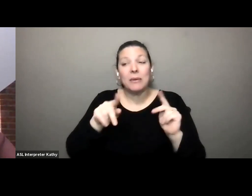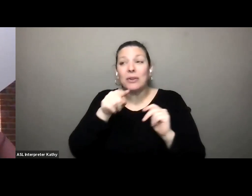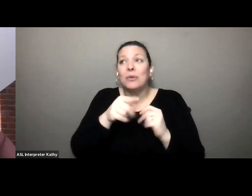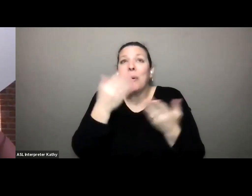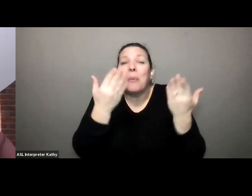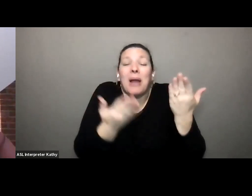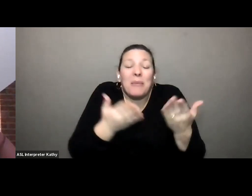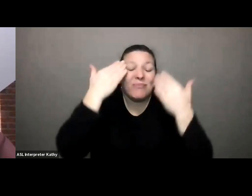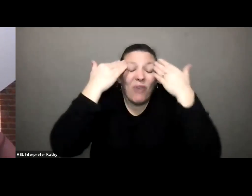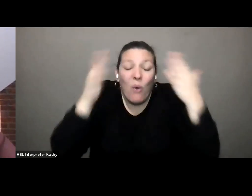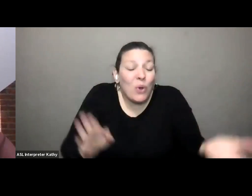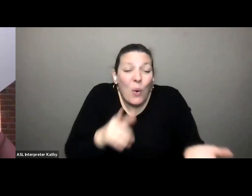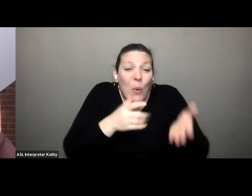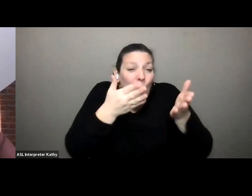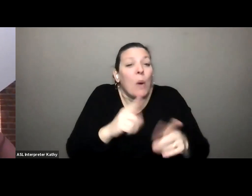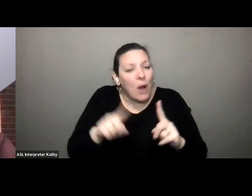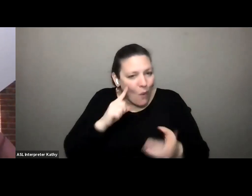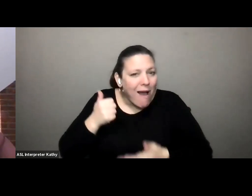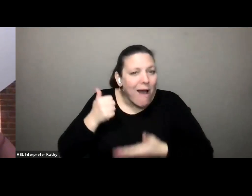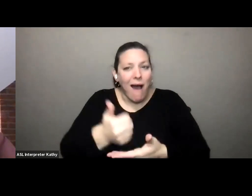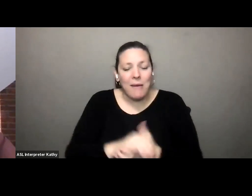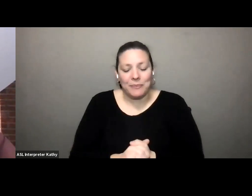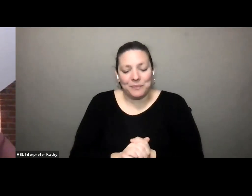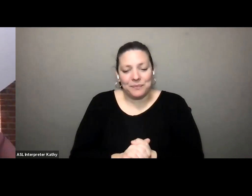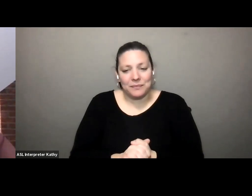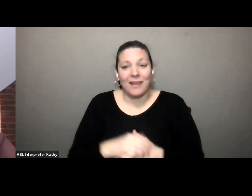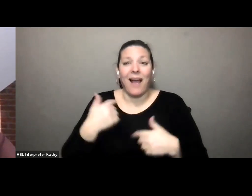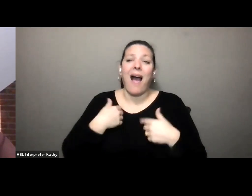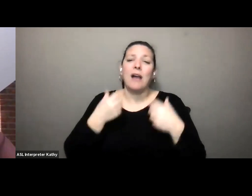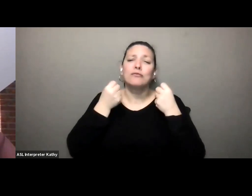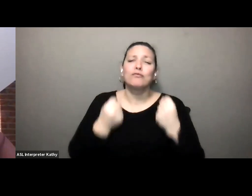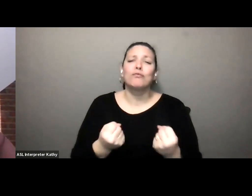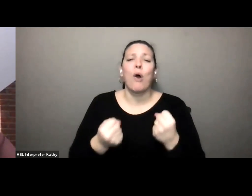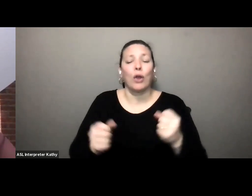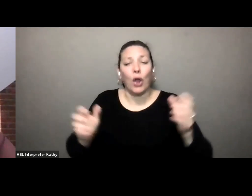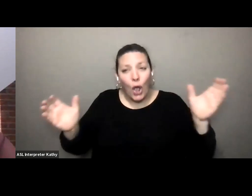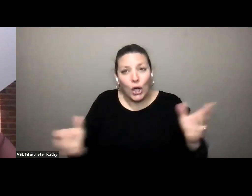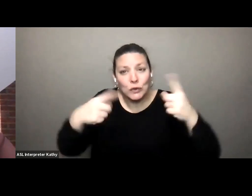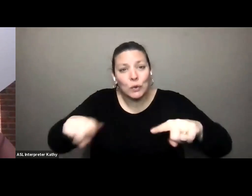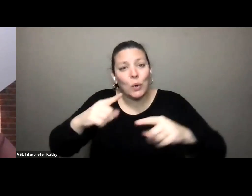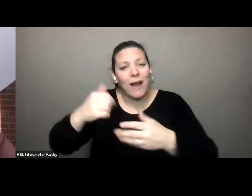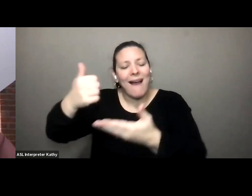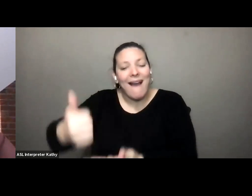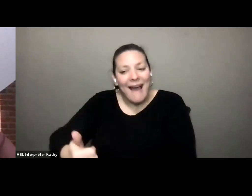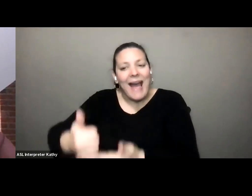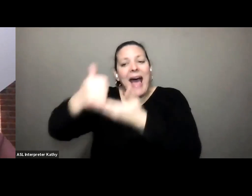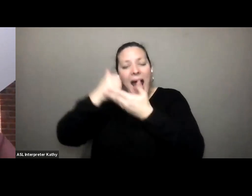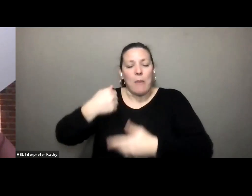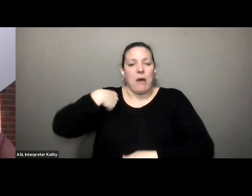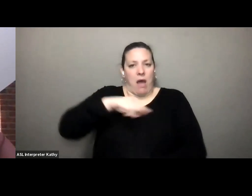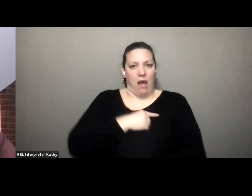know so i really encourage you all to you know help us be a voice